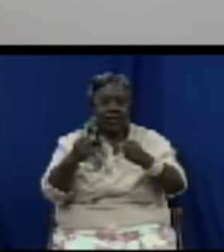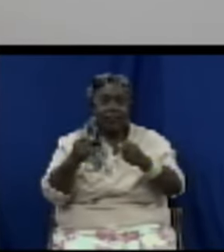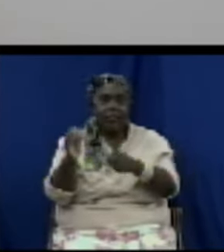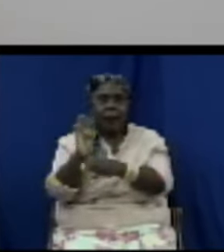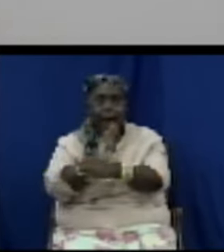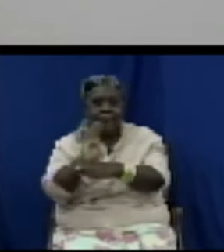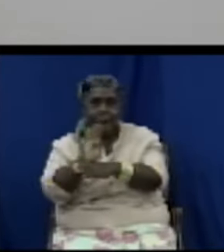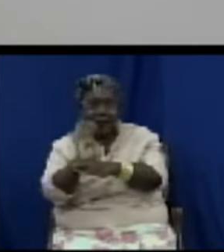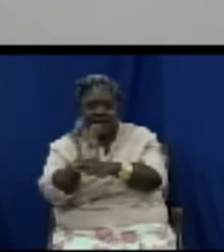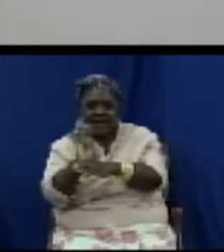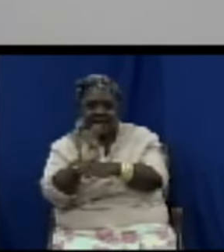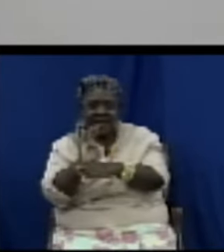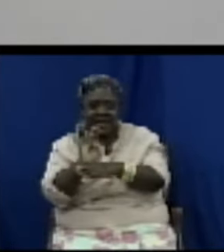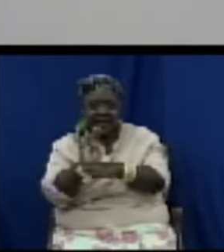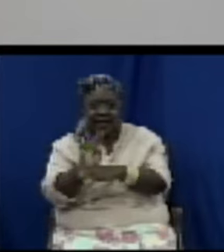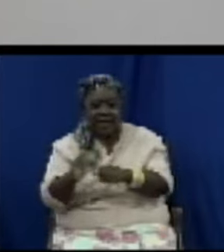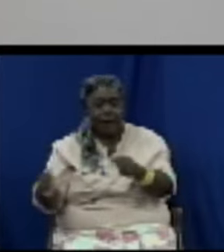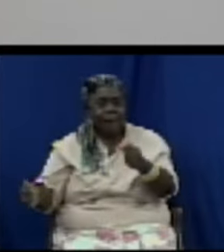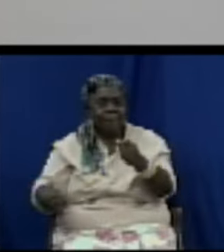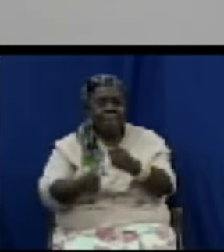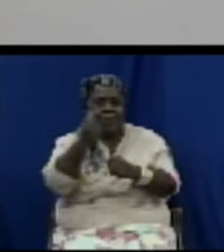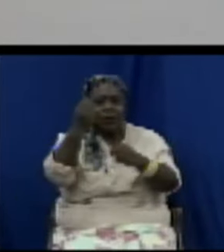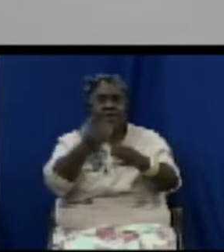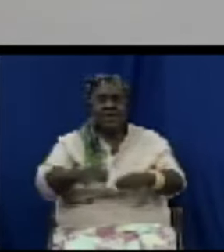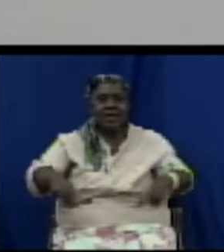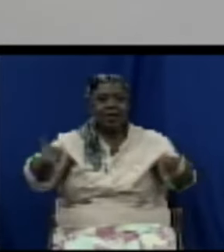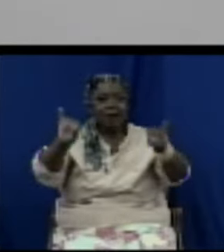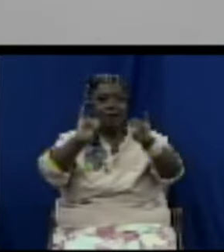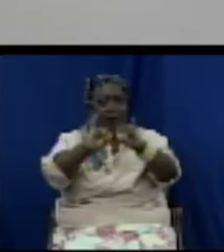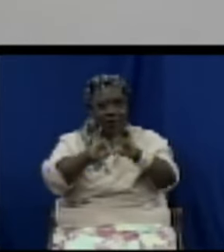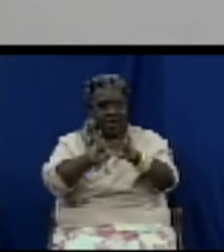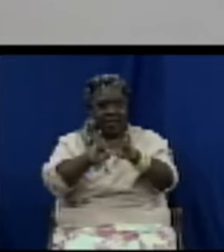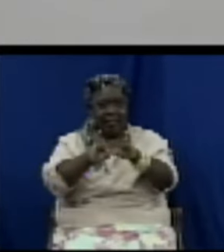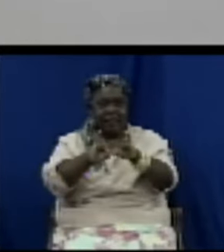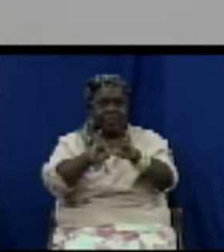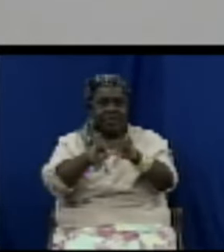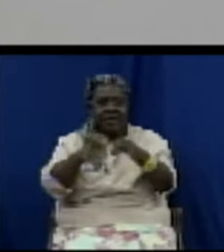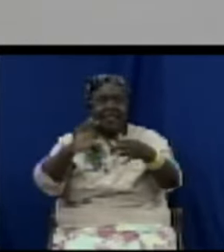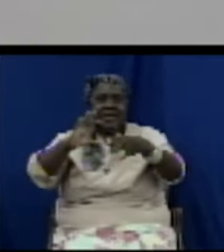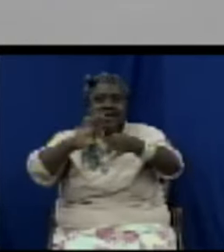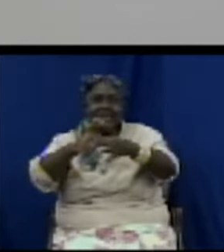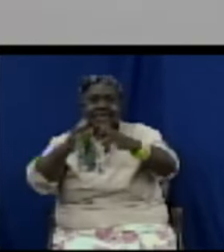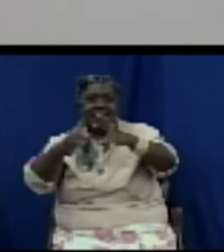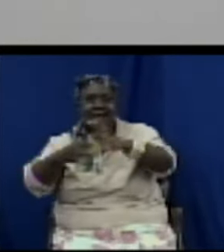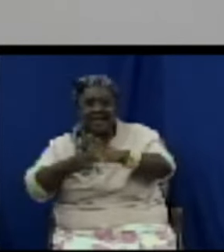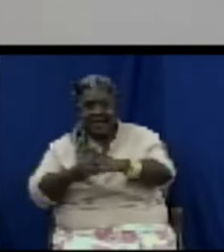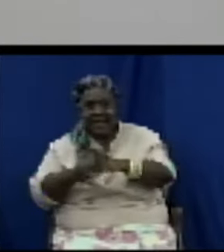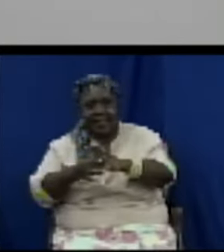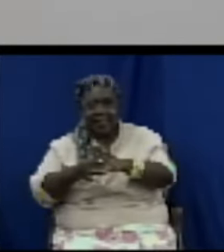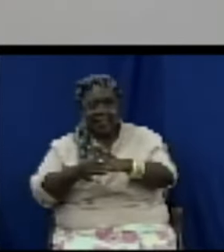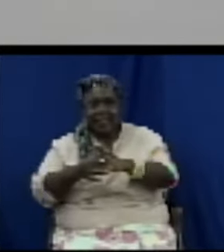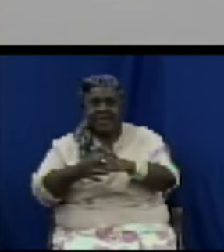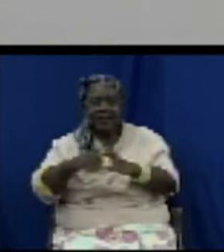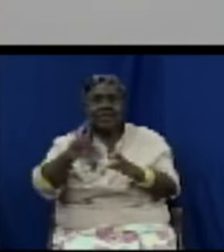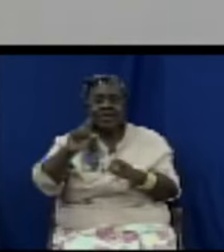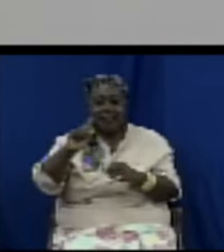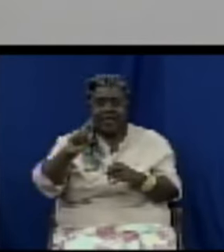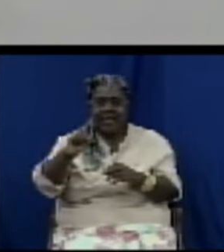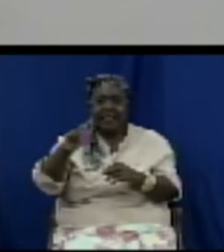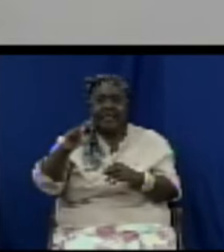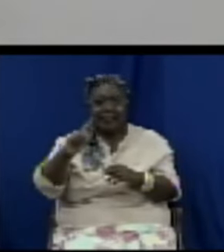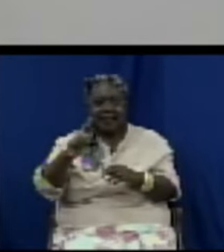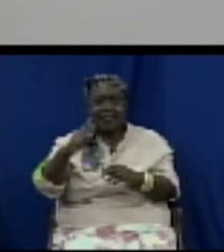infrastructure but most importantly it is directly linked to SDG 12 responsible